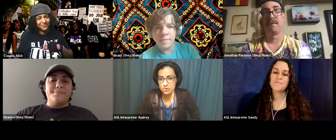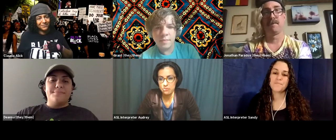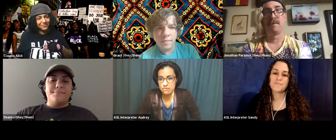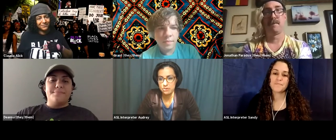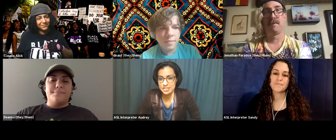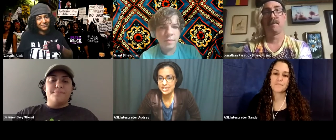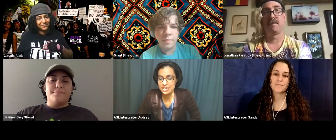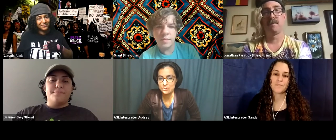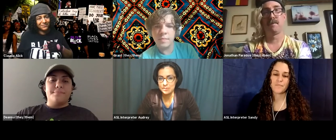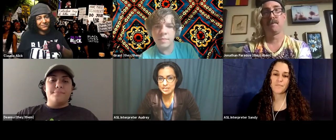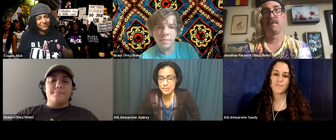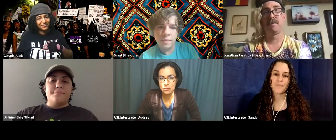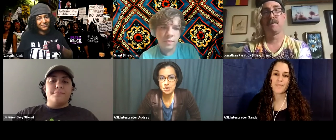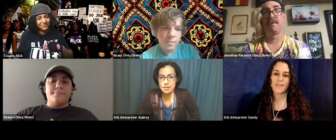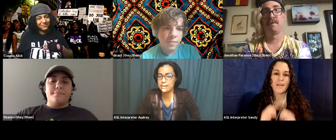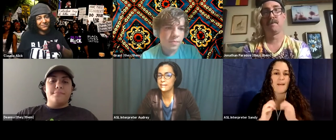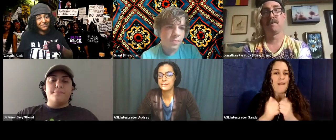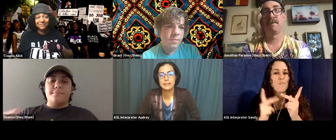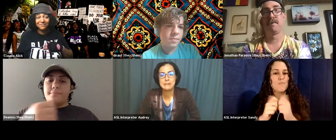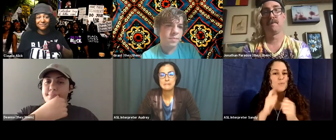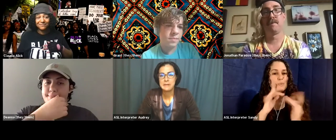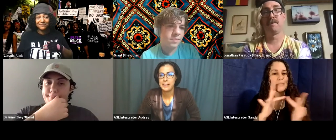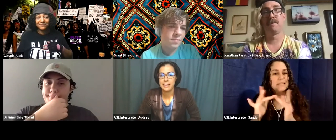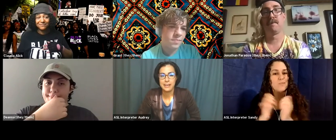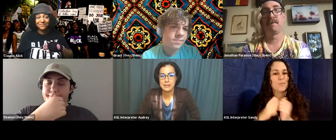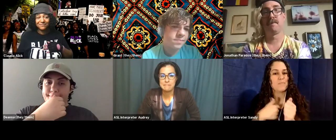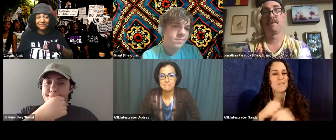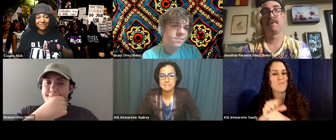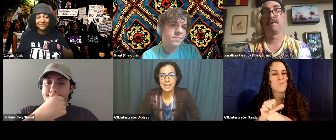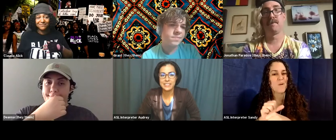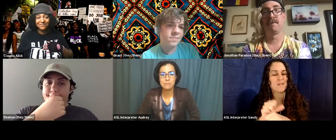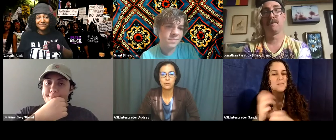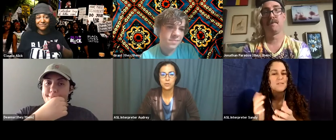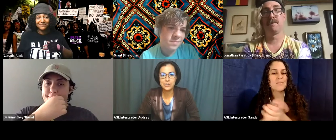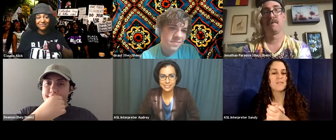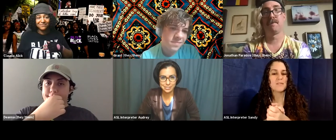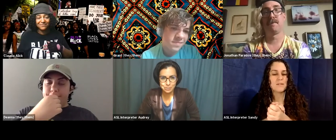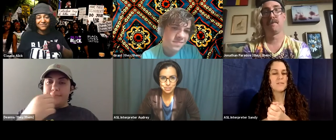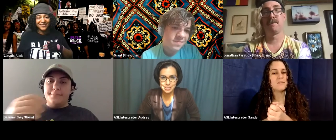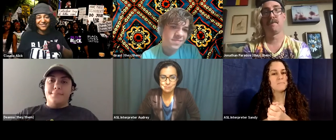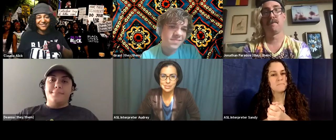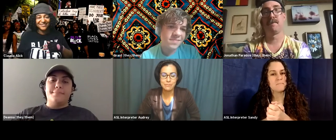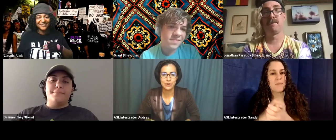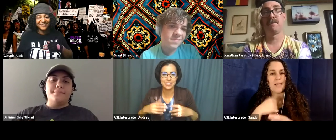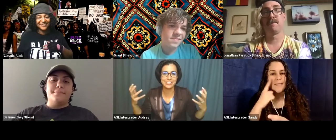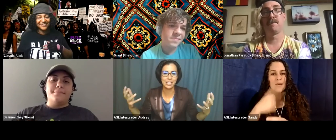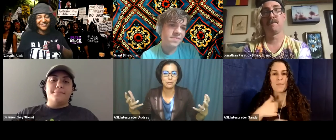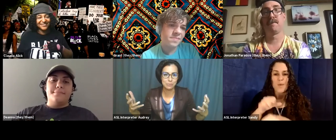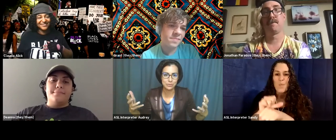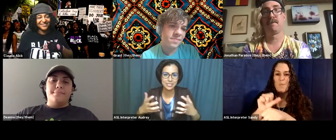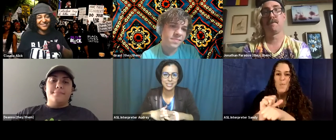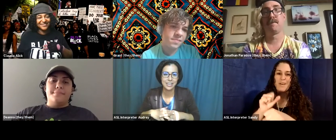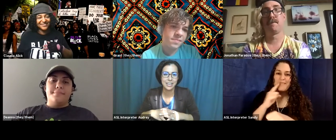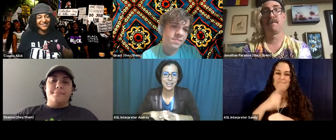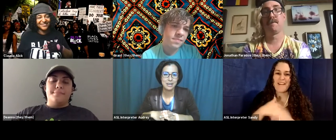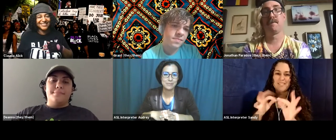how do I want folks to connect with me in my work? Um, I think my work as an interpreter is mostly about connecting other